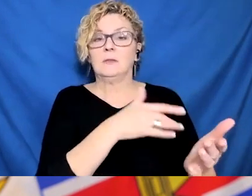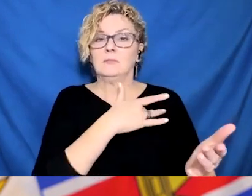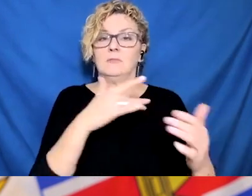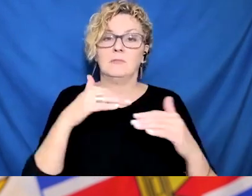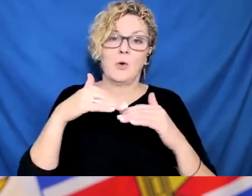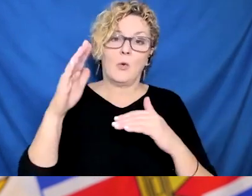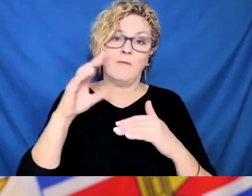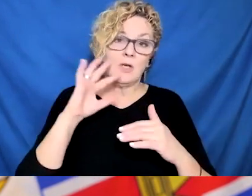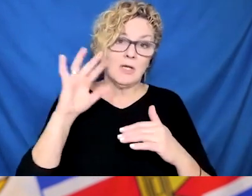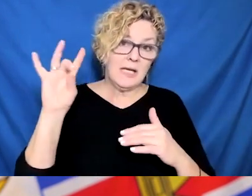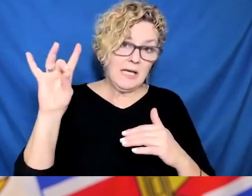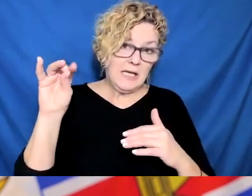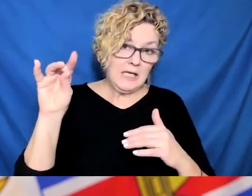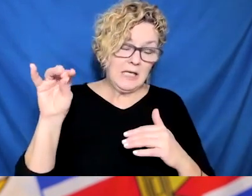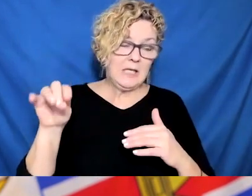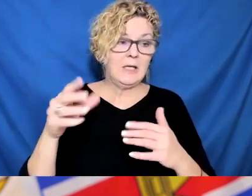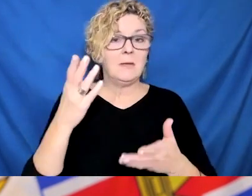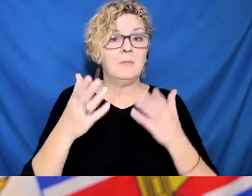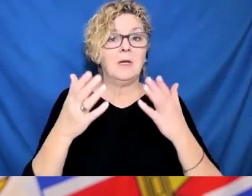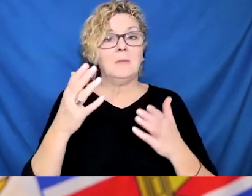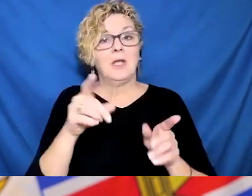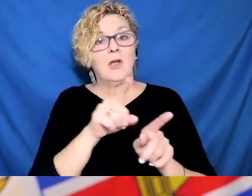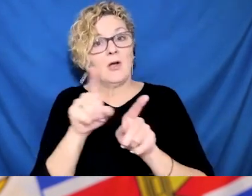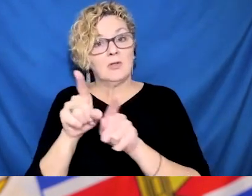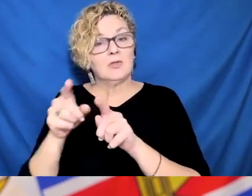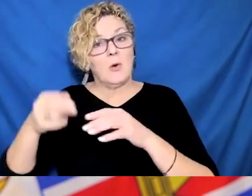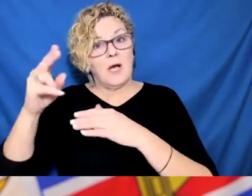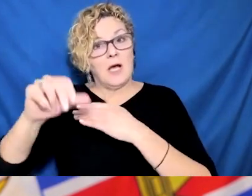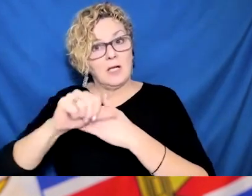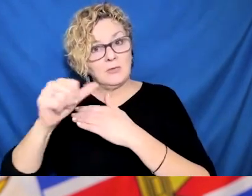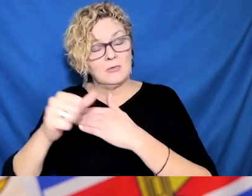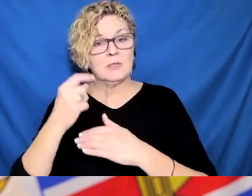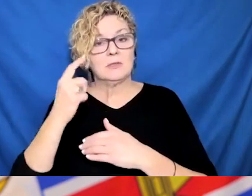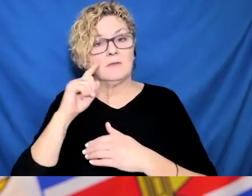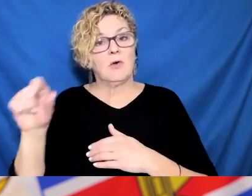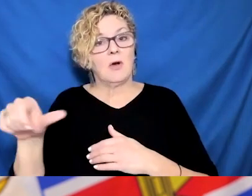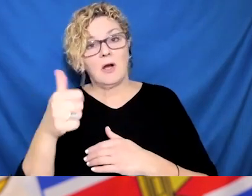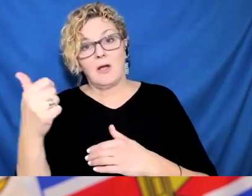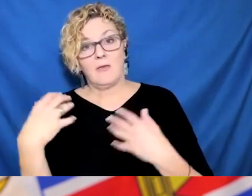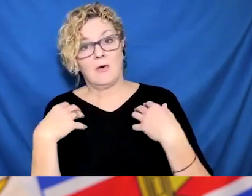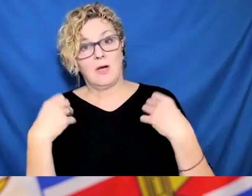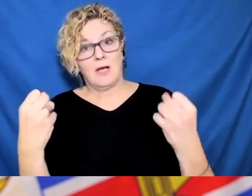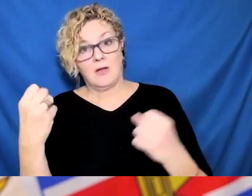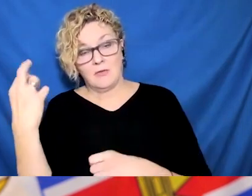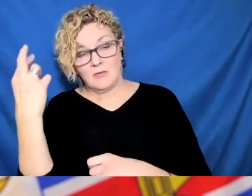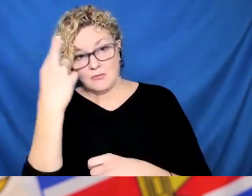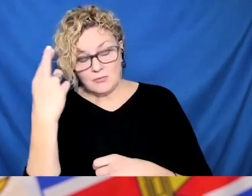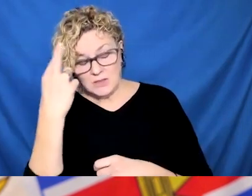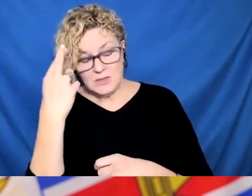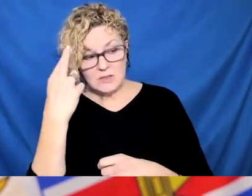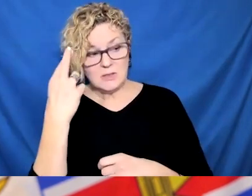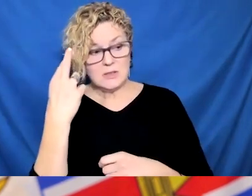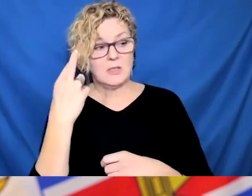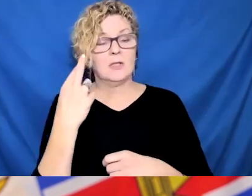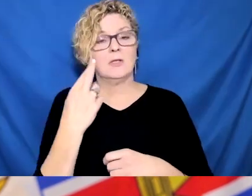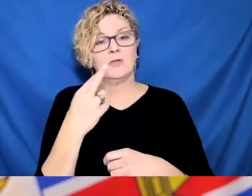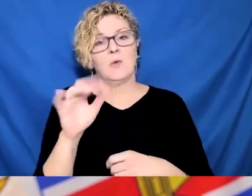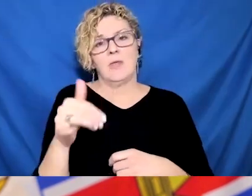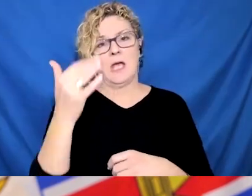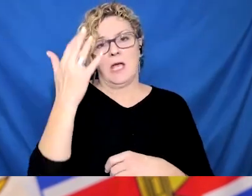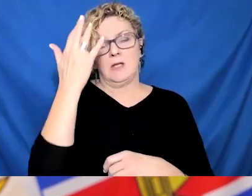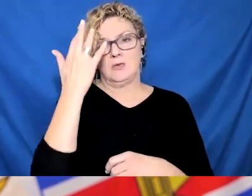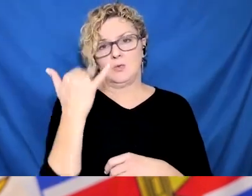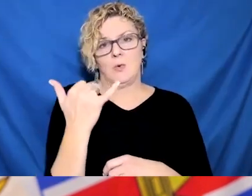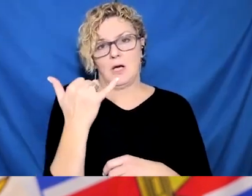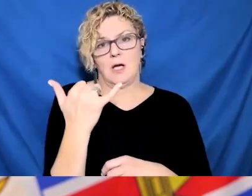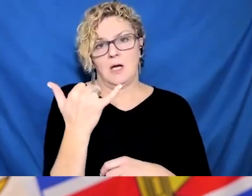Clearwater, and other places like Kamloops. Local mayors tell me they were not told about the changes, minister. And, you know, despite being in